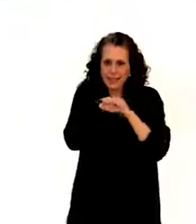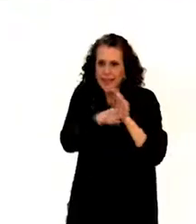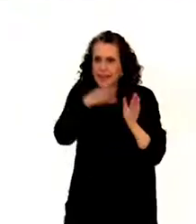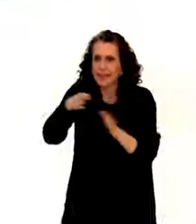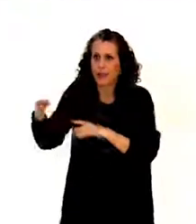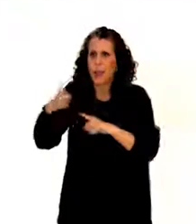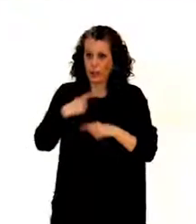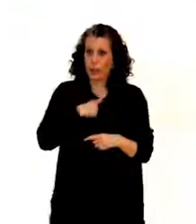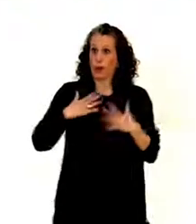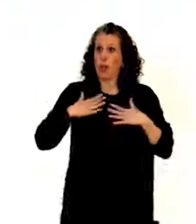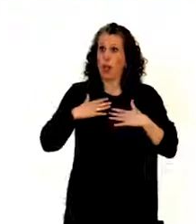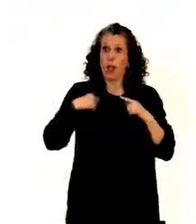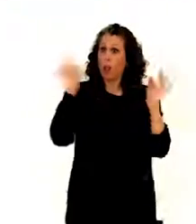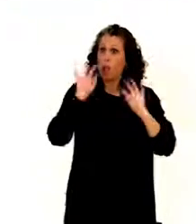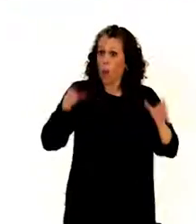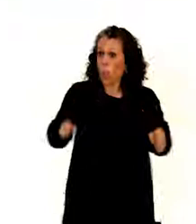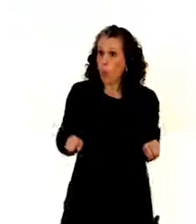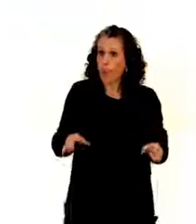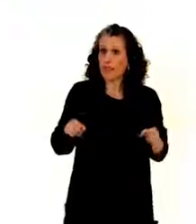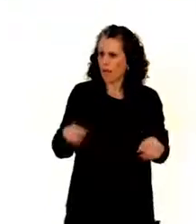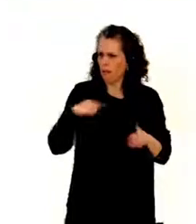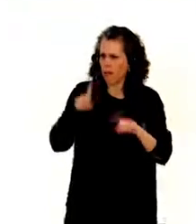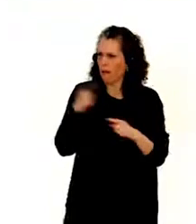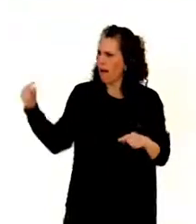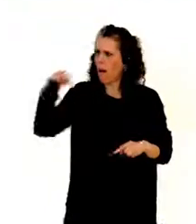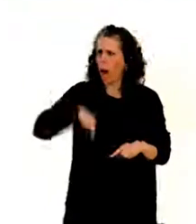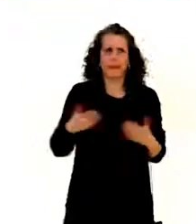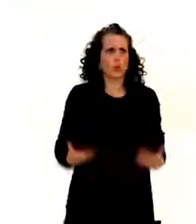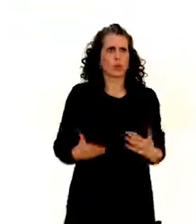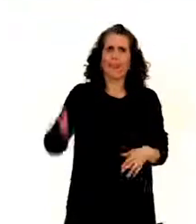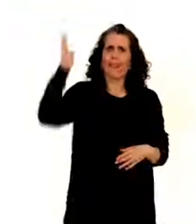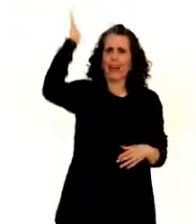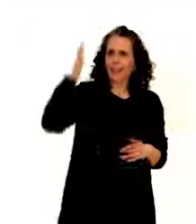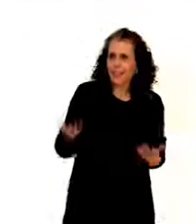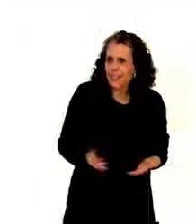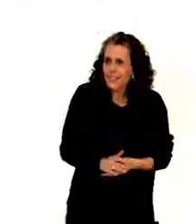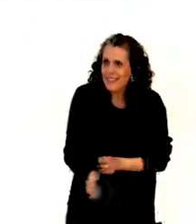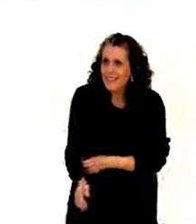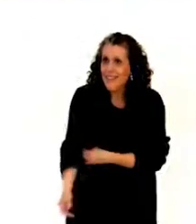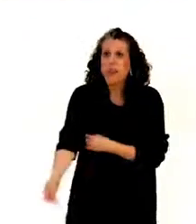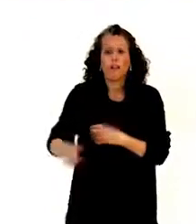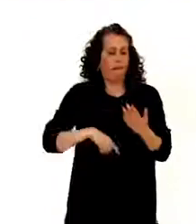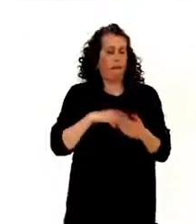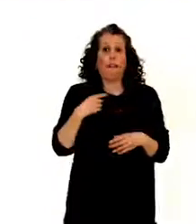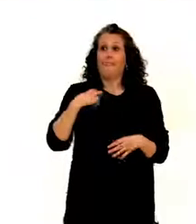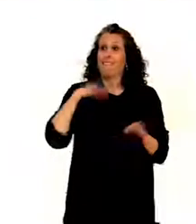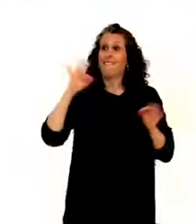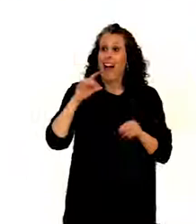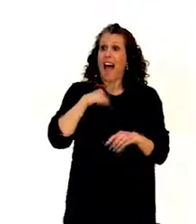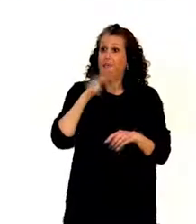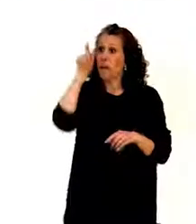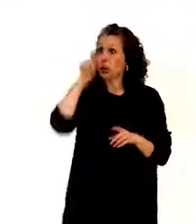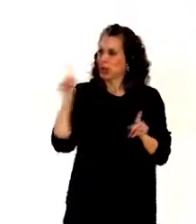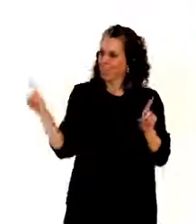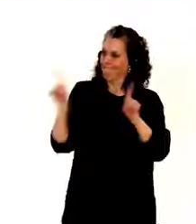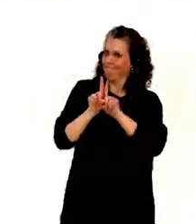didn't have my wheelchair, again, I wouldn't be able to give you a lecture here today. And last but certainly not least, if I did not have my personal assistance with